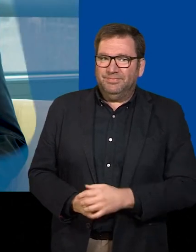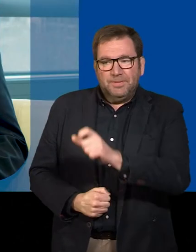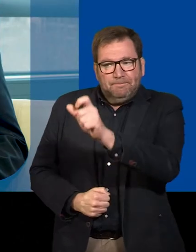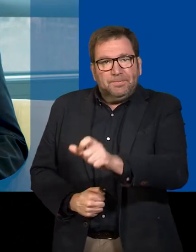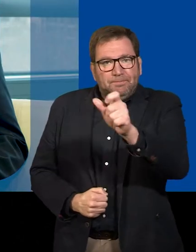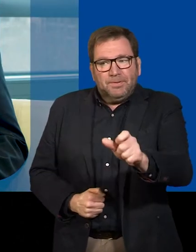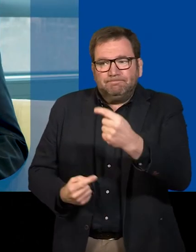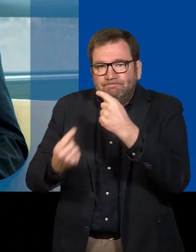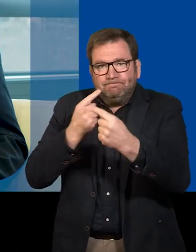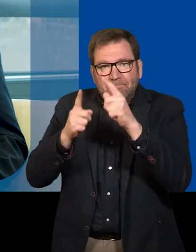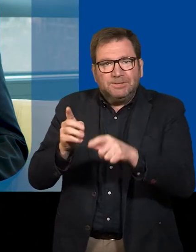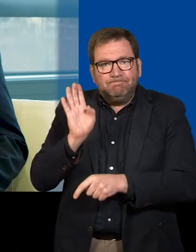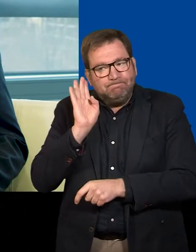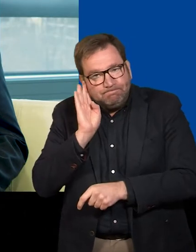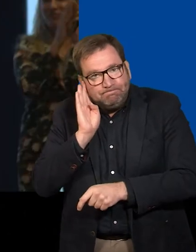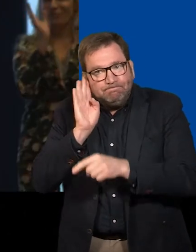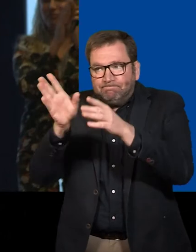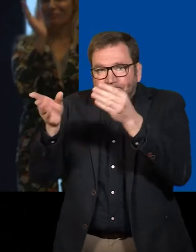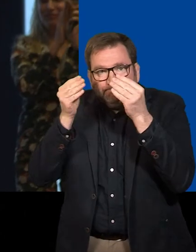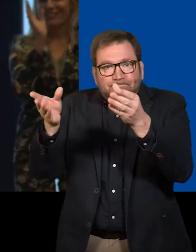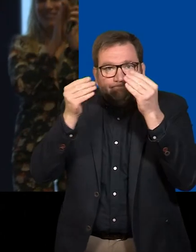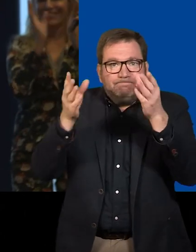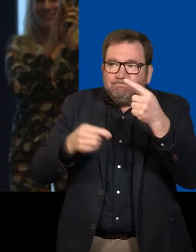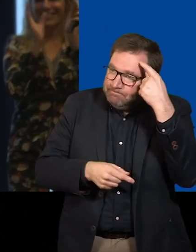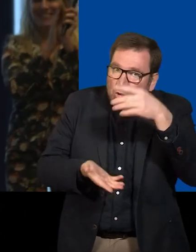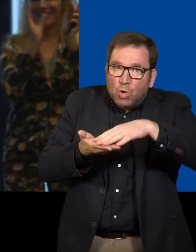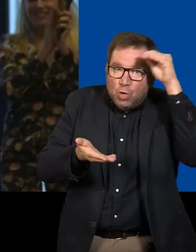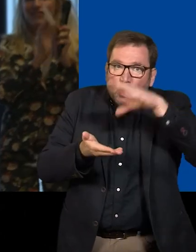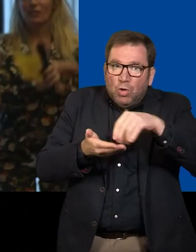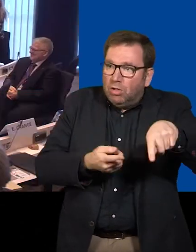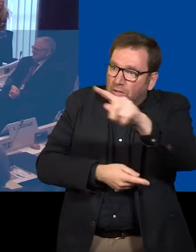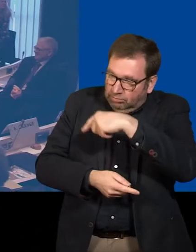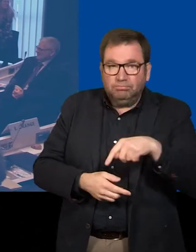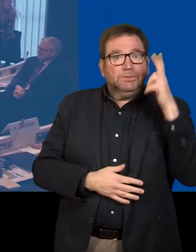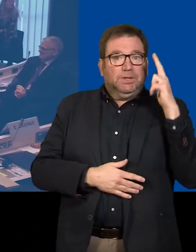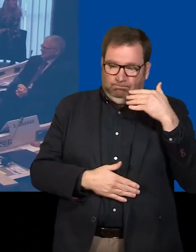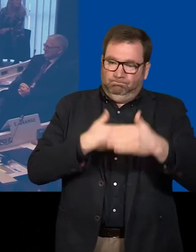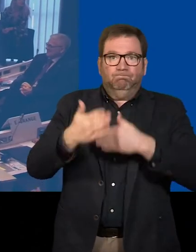You have to listen to the people who know what they talk about, and try to learn from them and do what's right from the start.